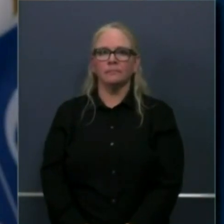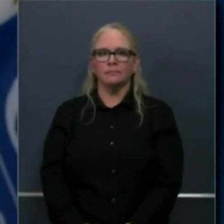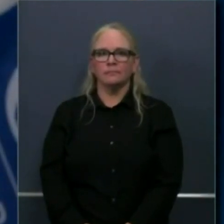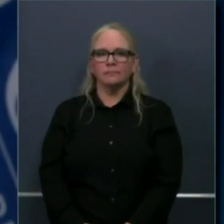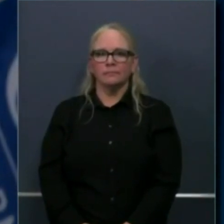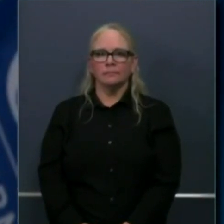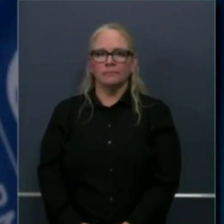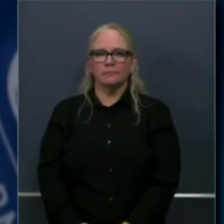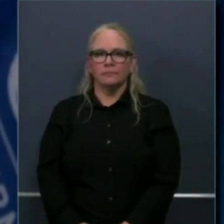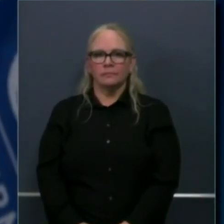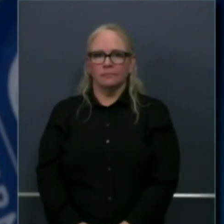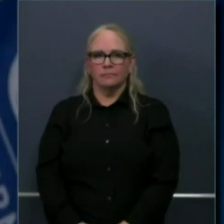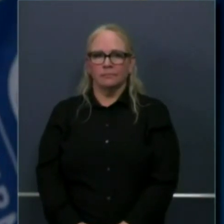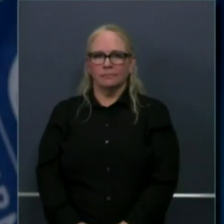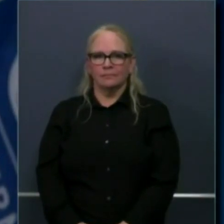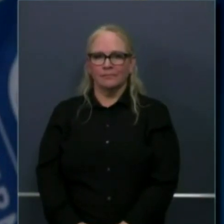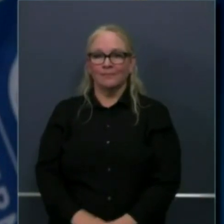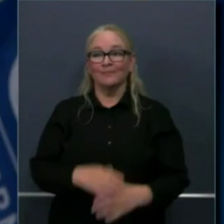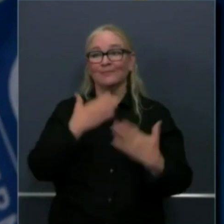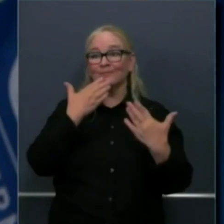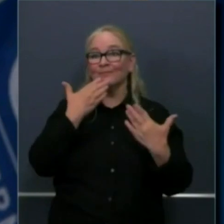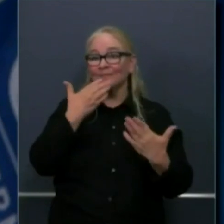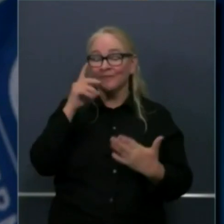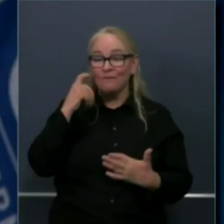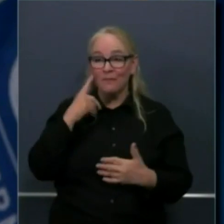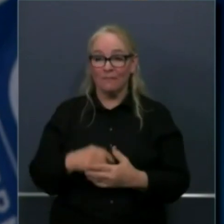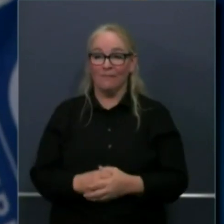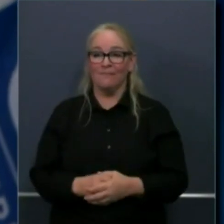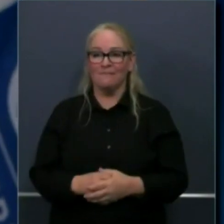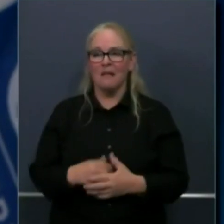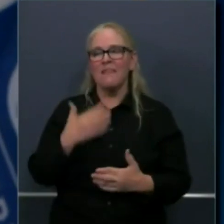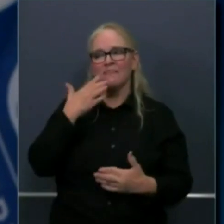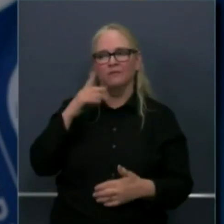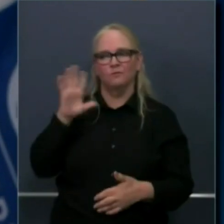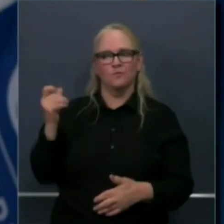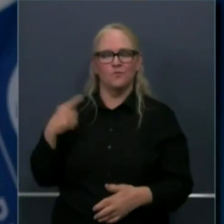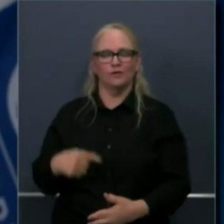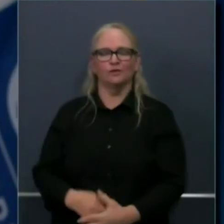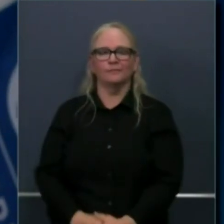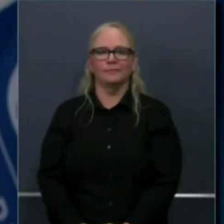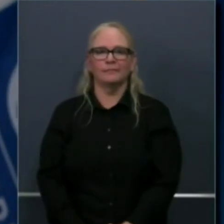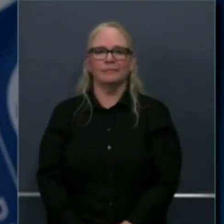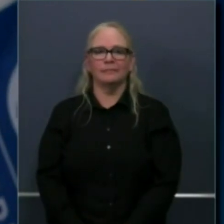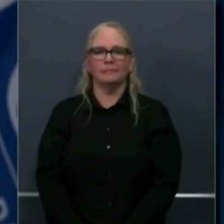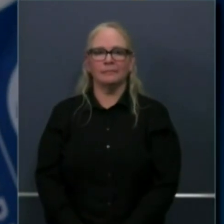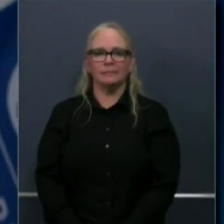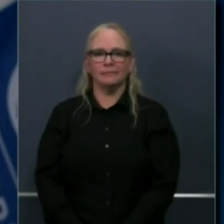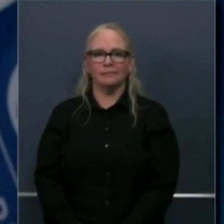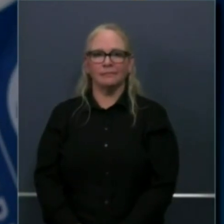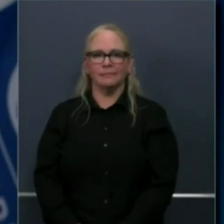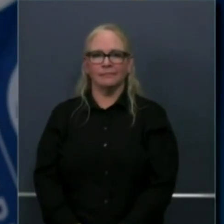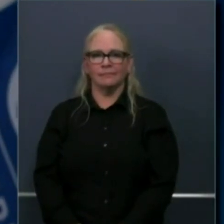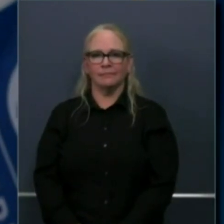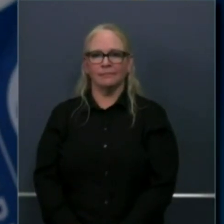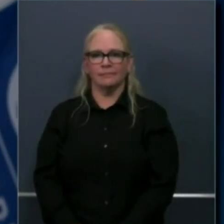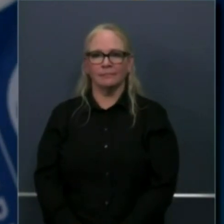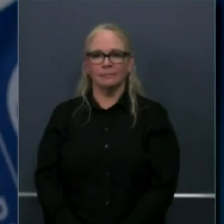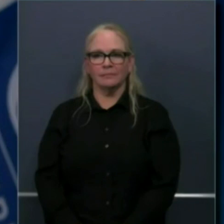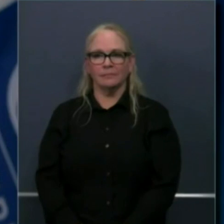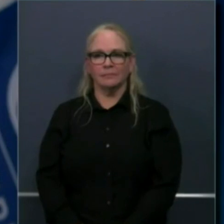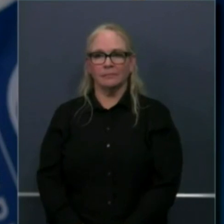Thank you, Governor, and thank you very much for that question. So with respect to the decision to continue to move forward with the